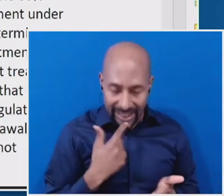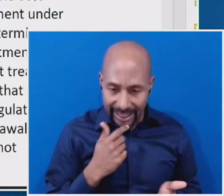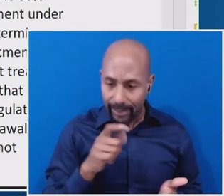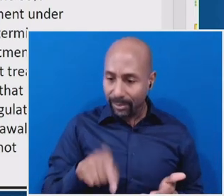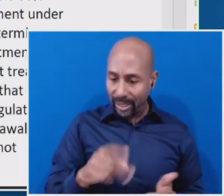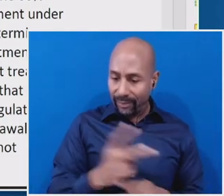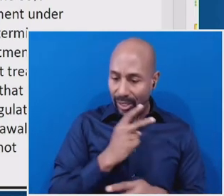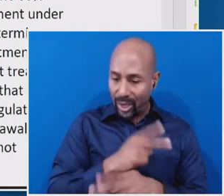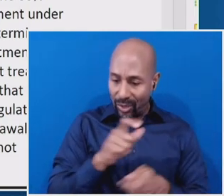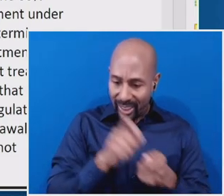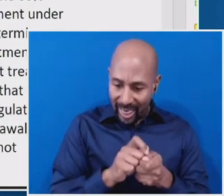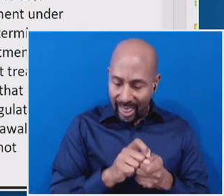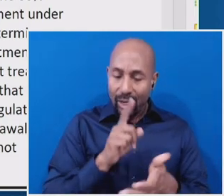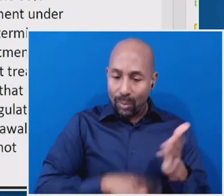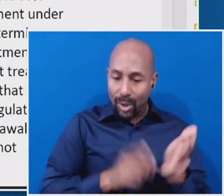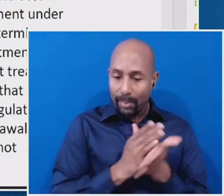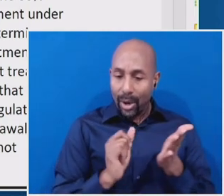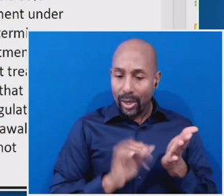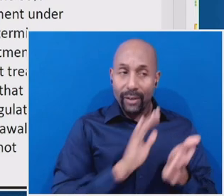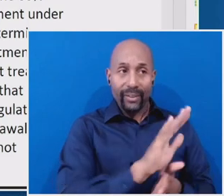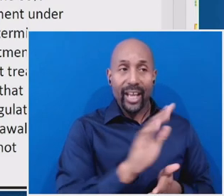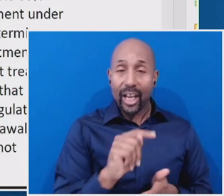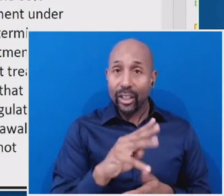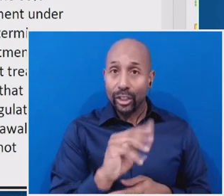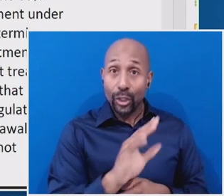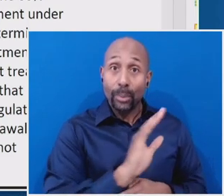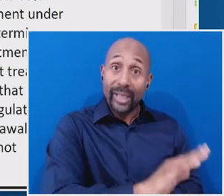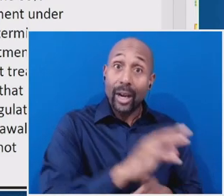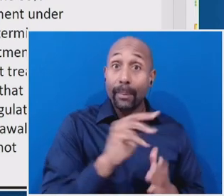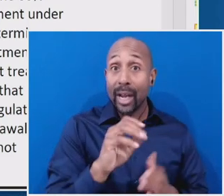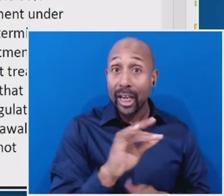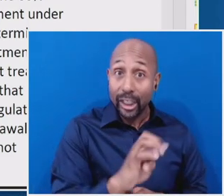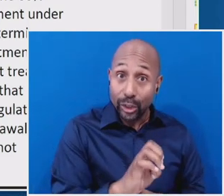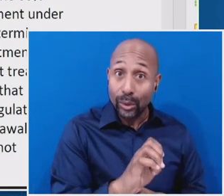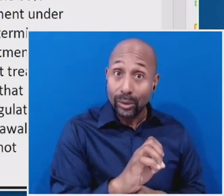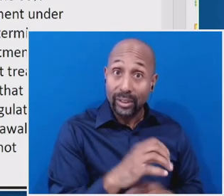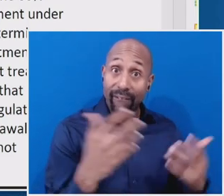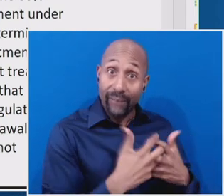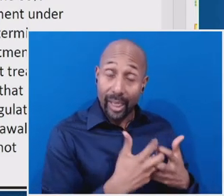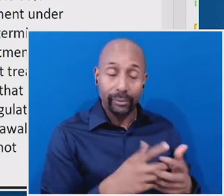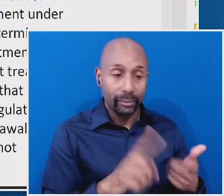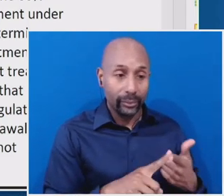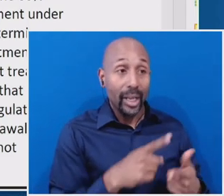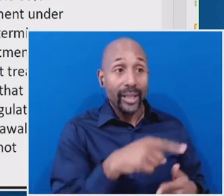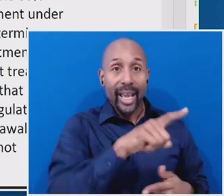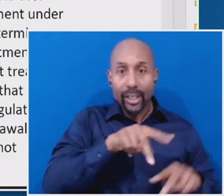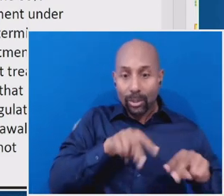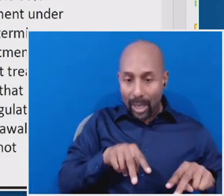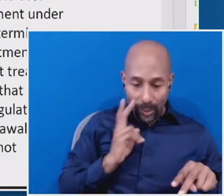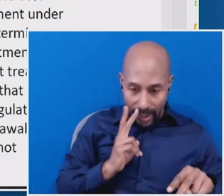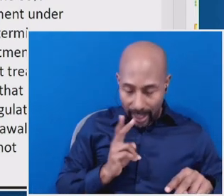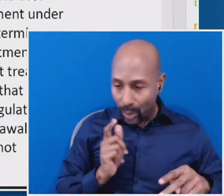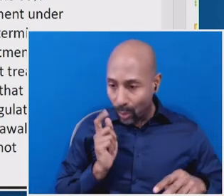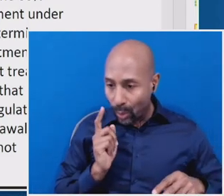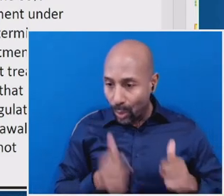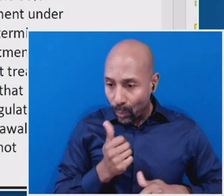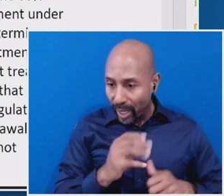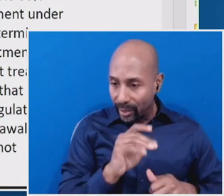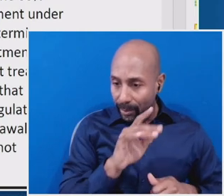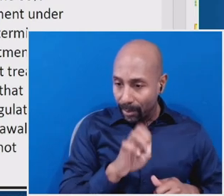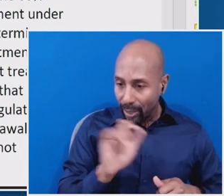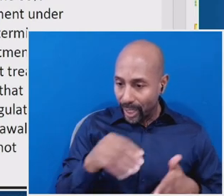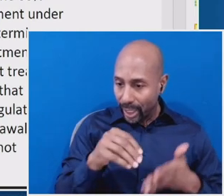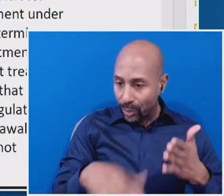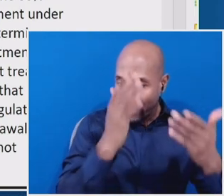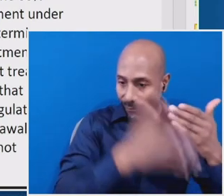term each of their modules comprised. They had to watch carefully to see which of those modules the student completed. Uh, and in cases where there